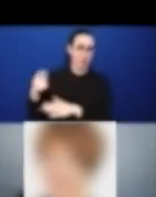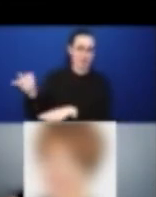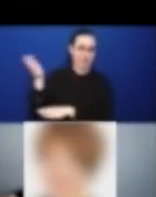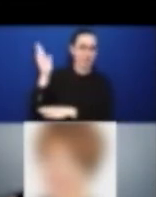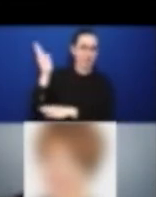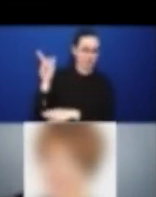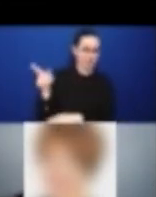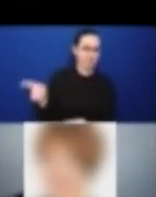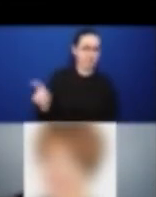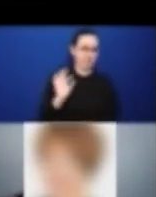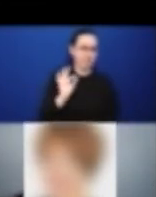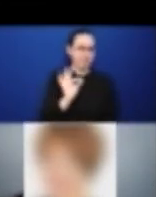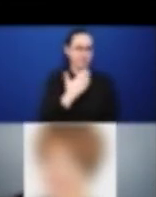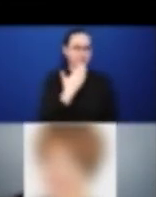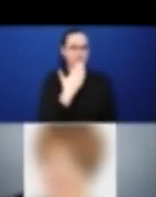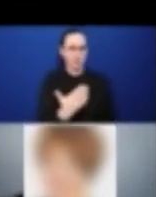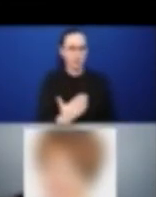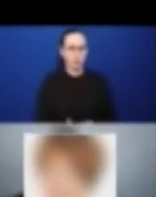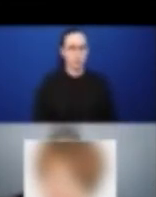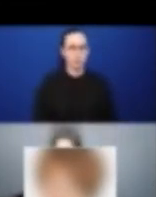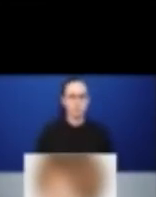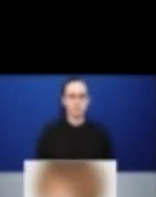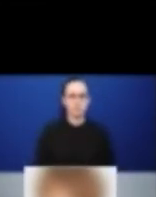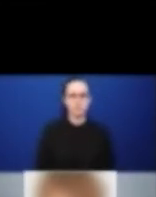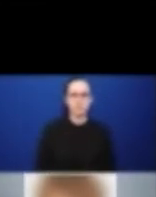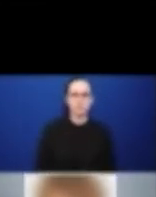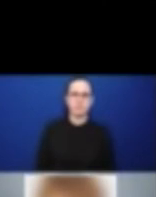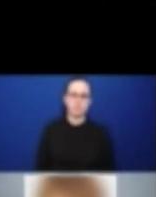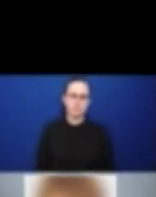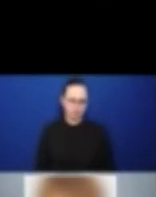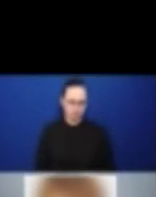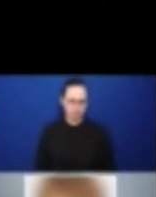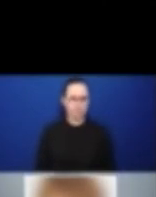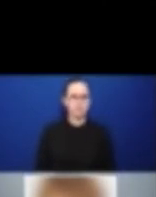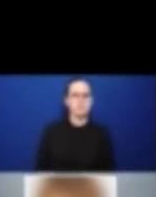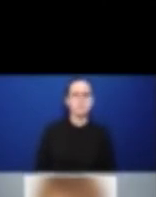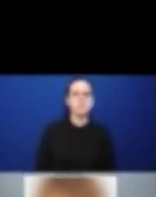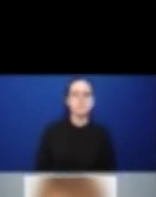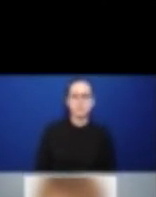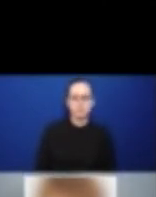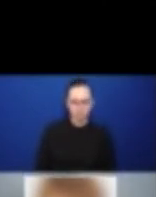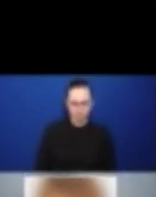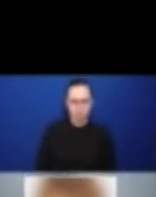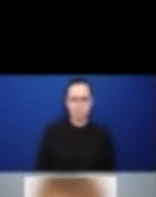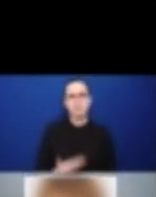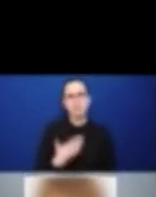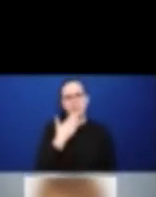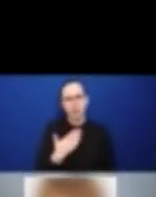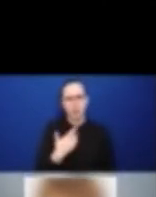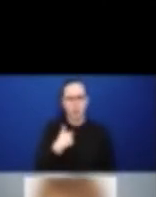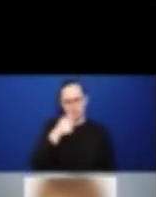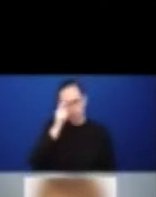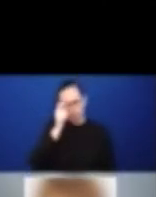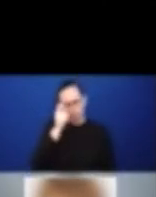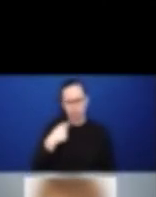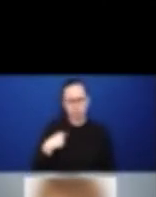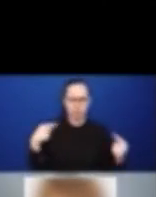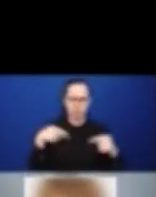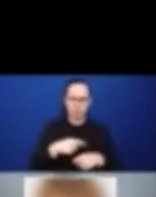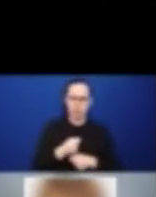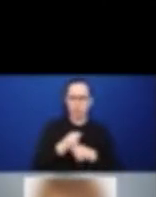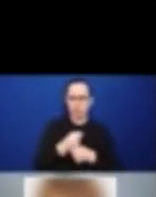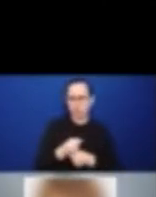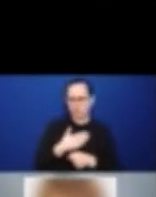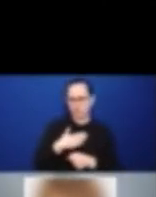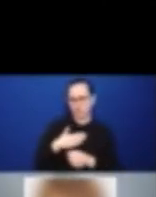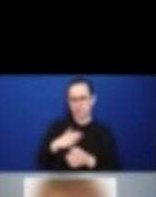Thank you so much, Kiko. It really is an honor to be here and to be presenting on behalf of our team. So, what I'm going